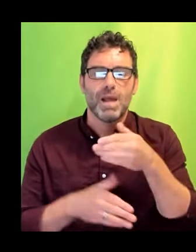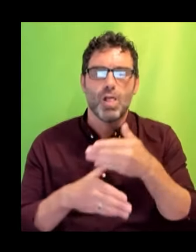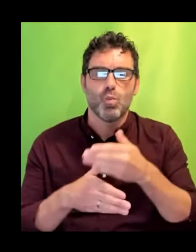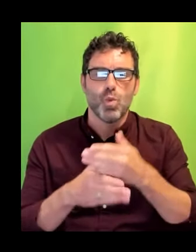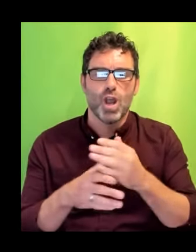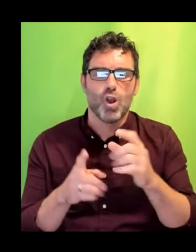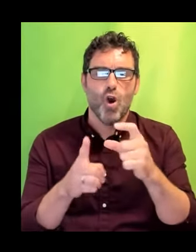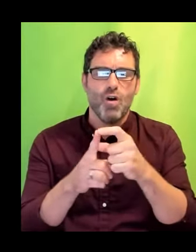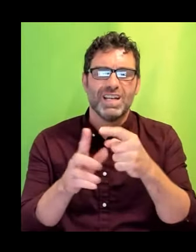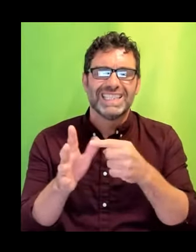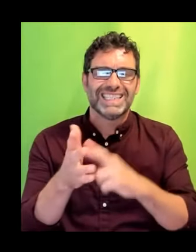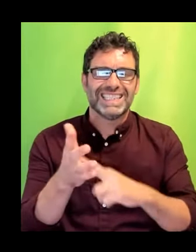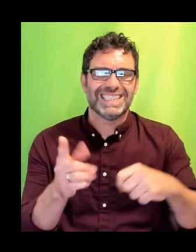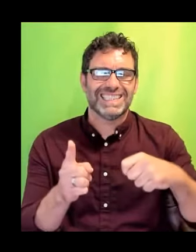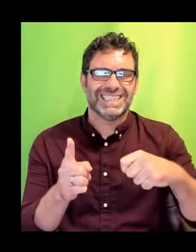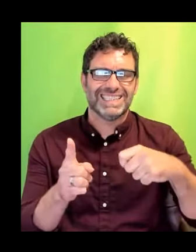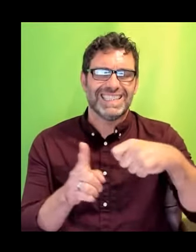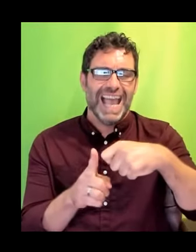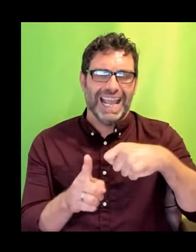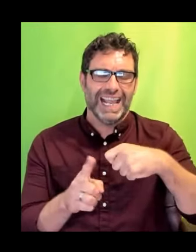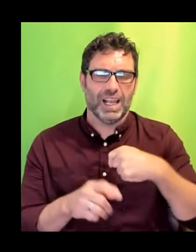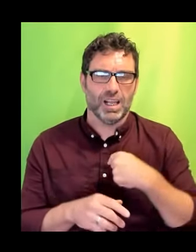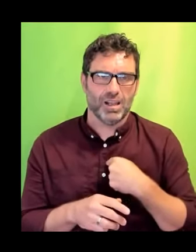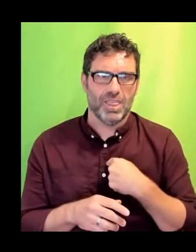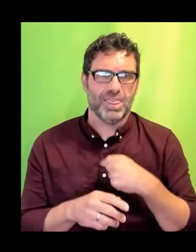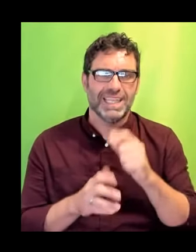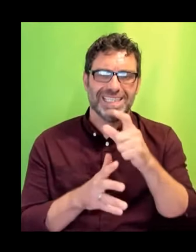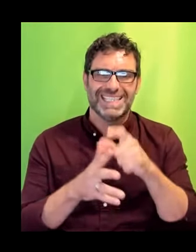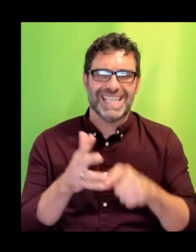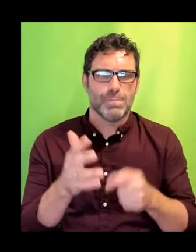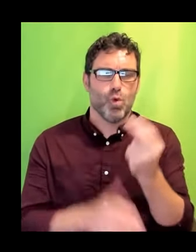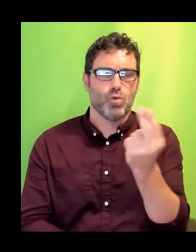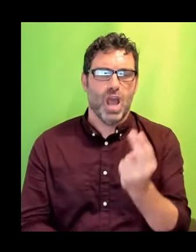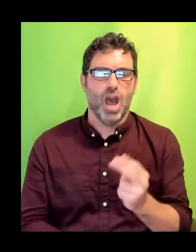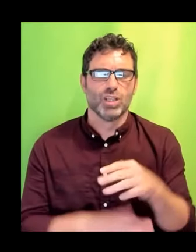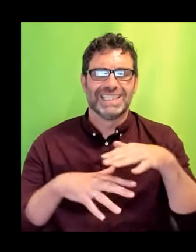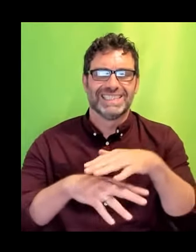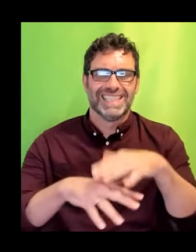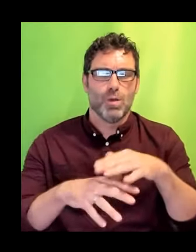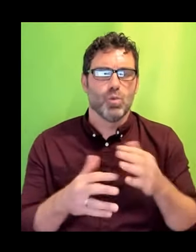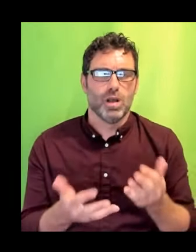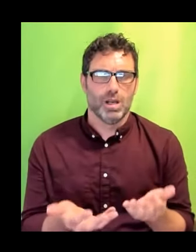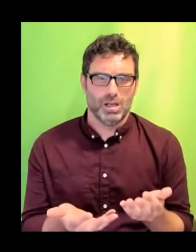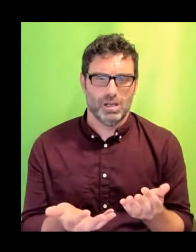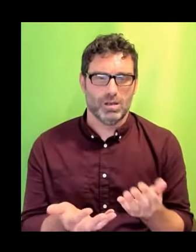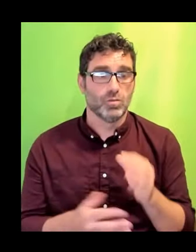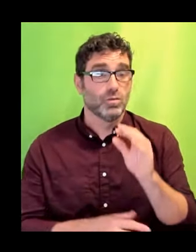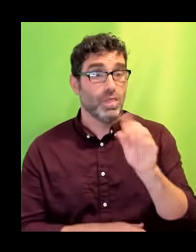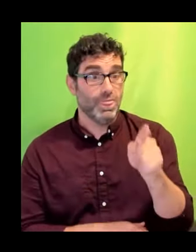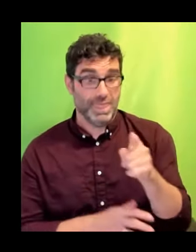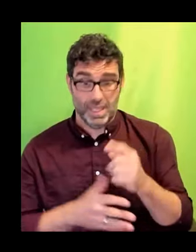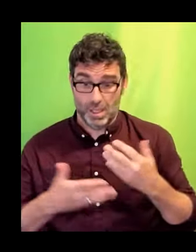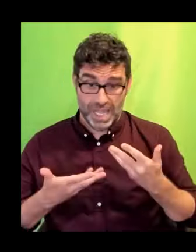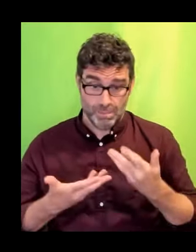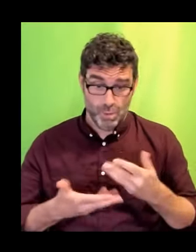launched a talent database. They are currently supporting the writing of a set of guidelines for the treatment of disabled people in writers rooms, which will challenge